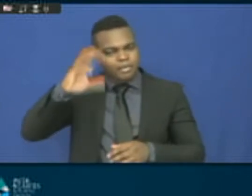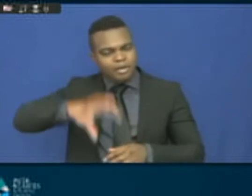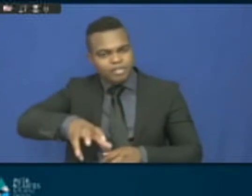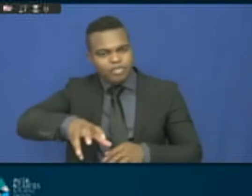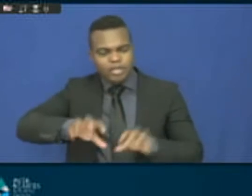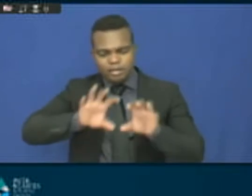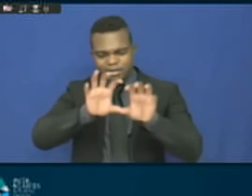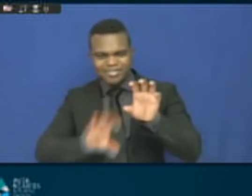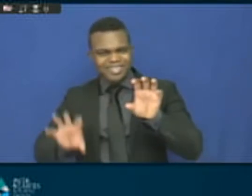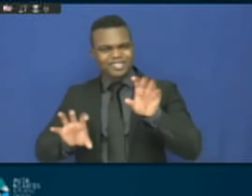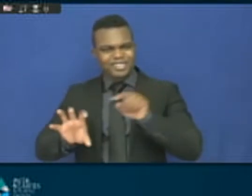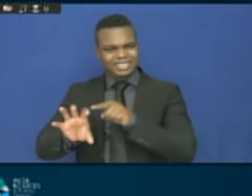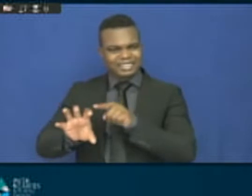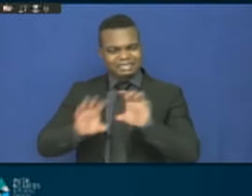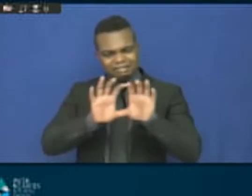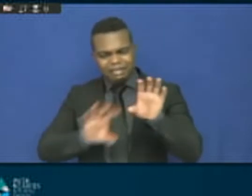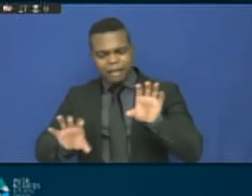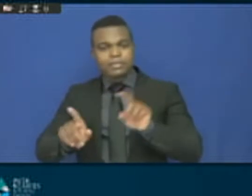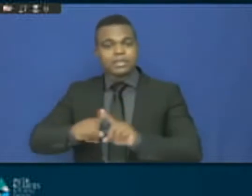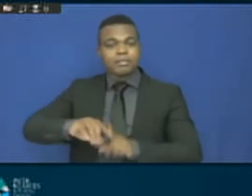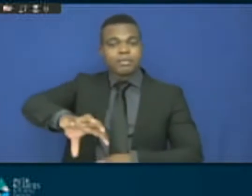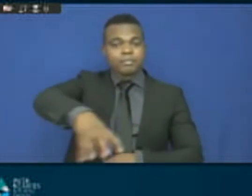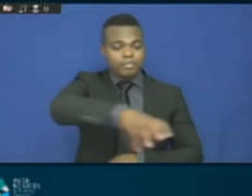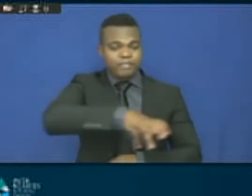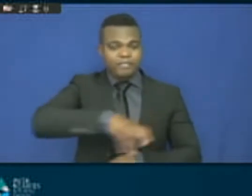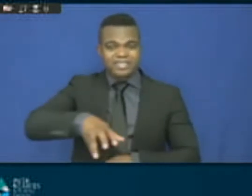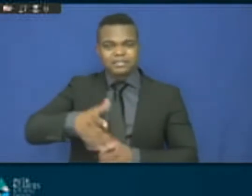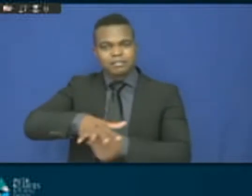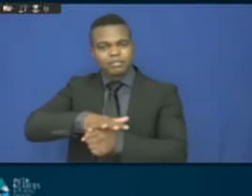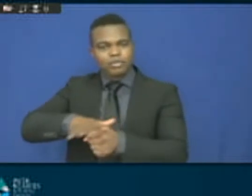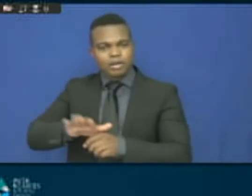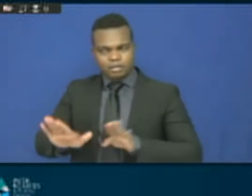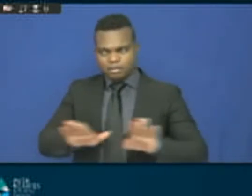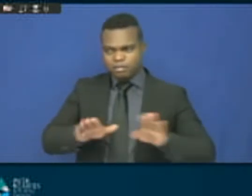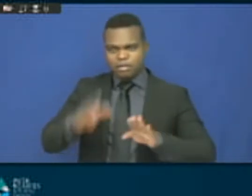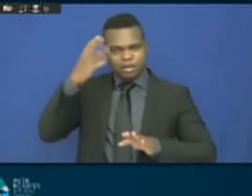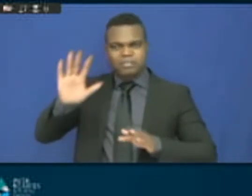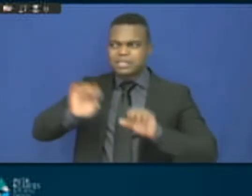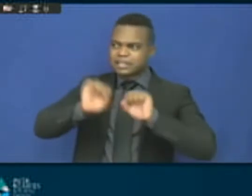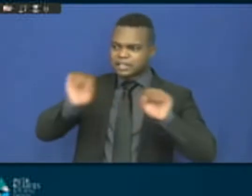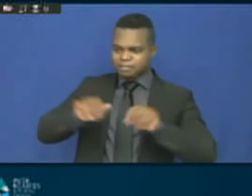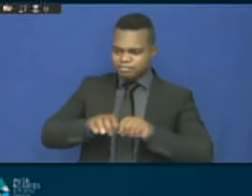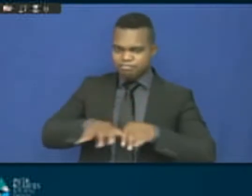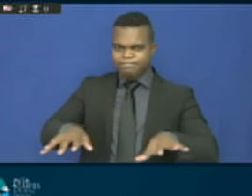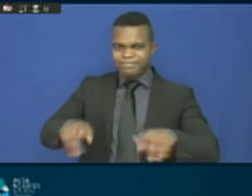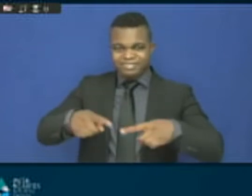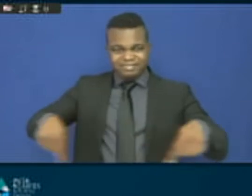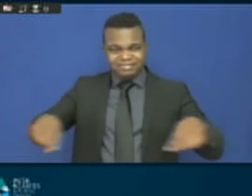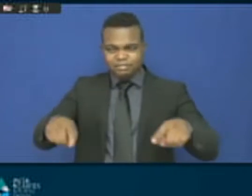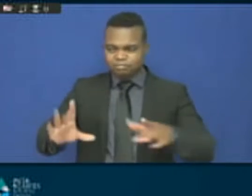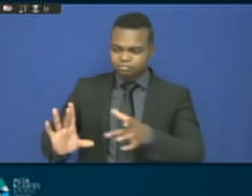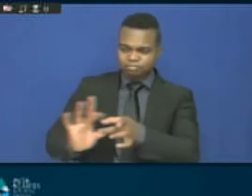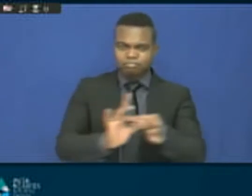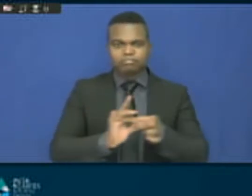instructed to participate in the Sustainable Development Agenda. And it is an opportunity through